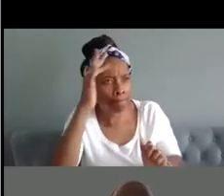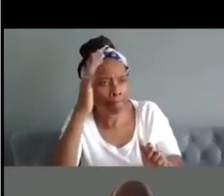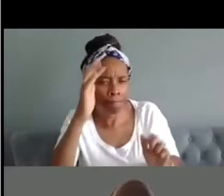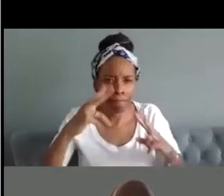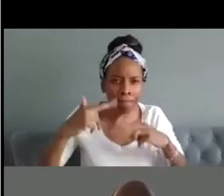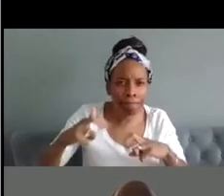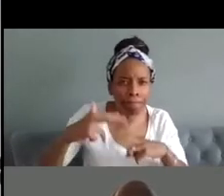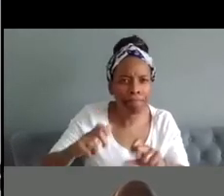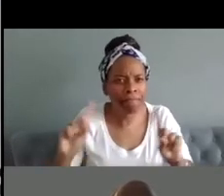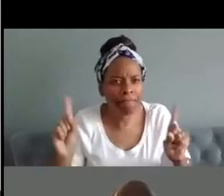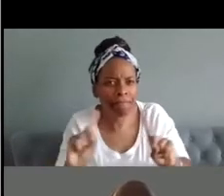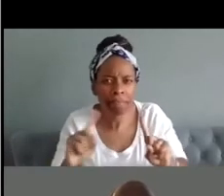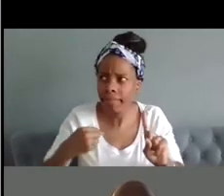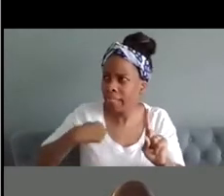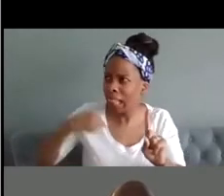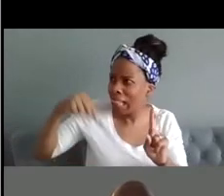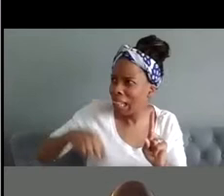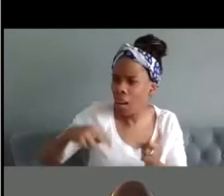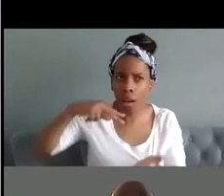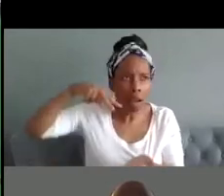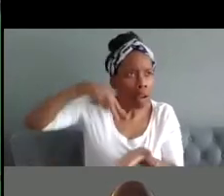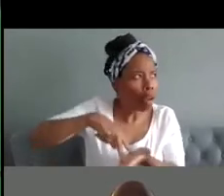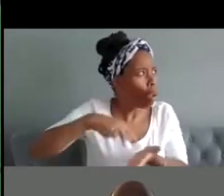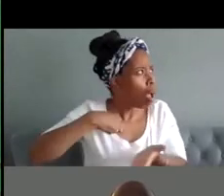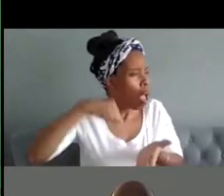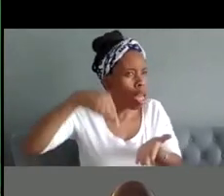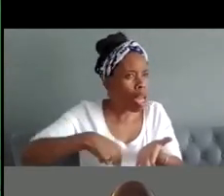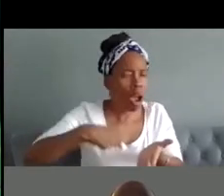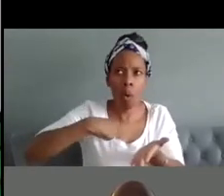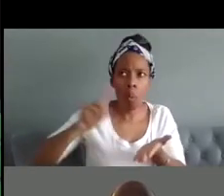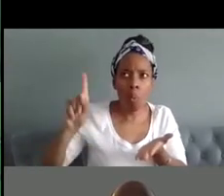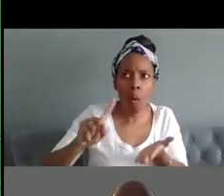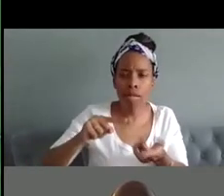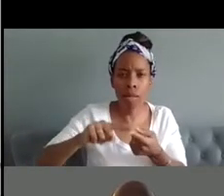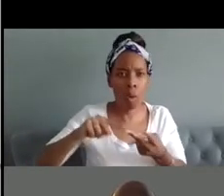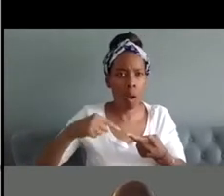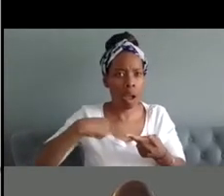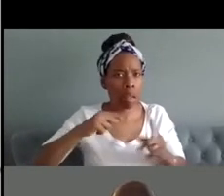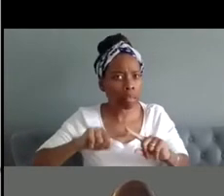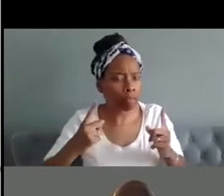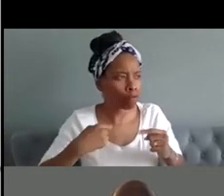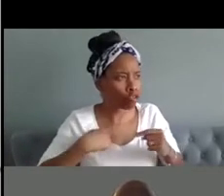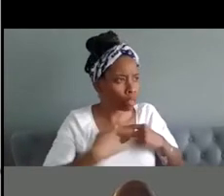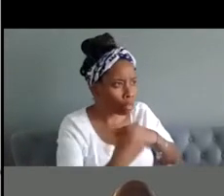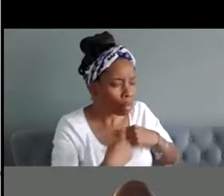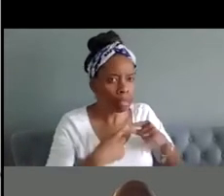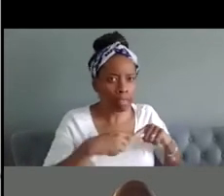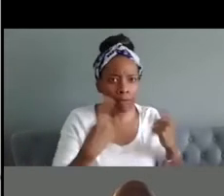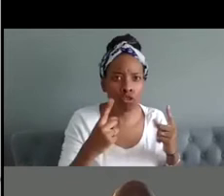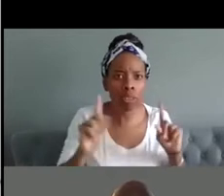what his place is how he's different how that affects him what's his role